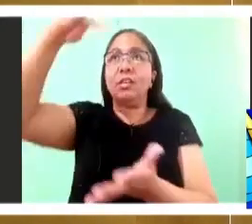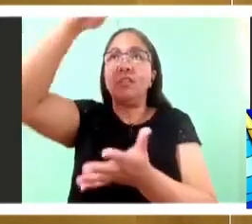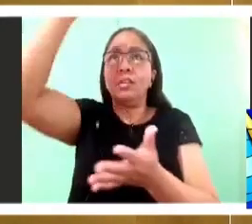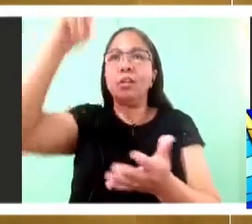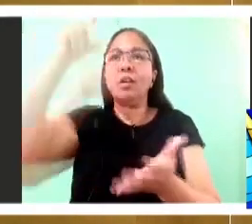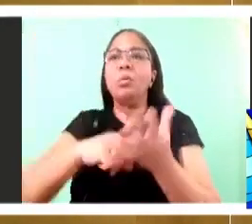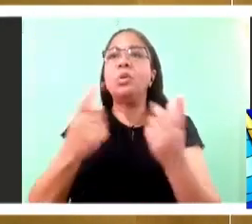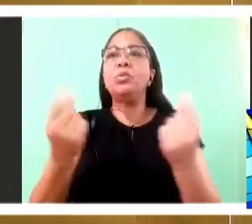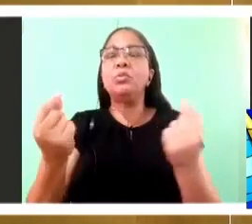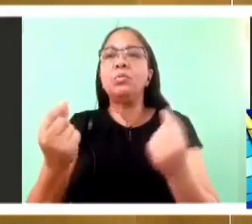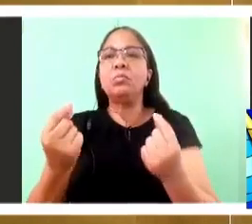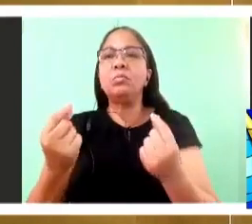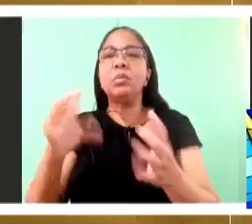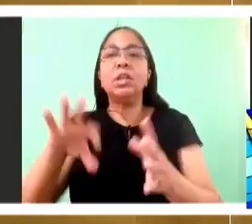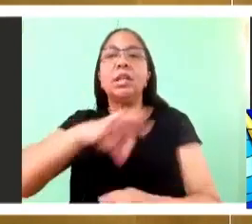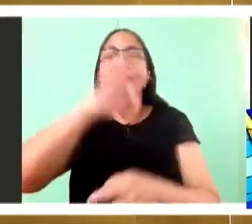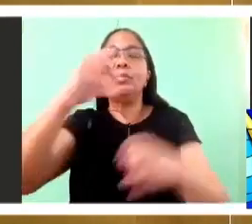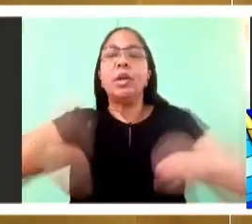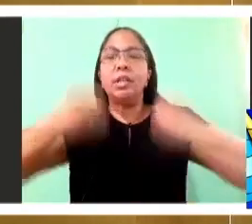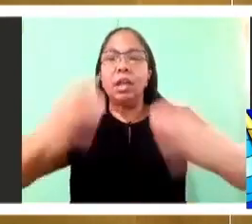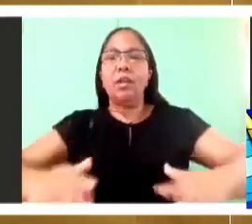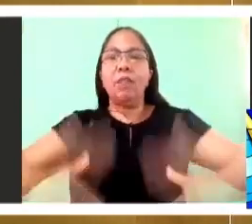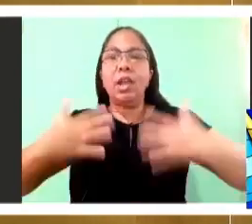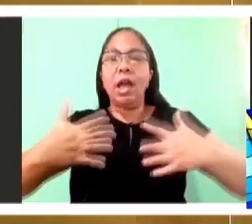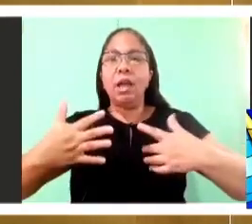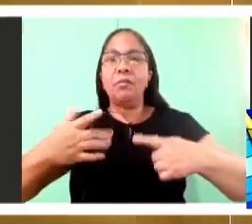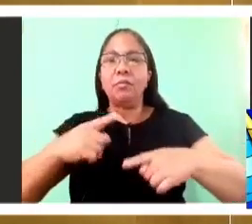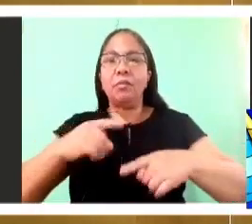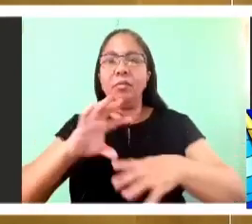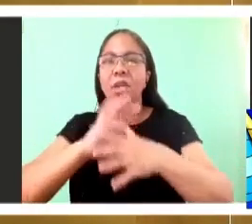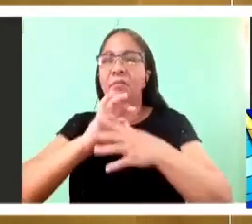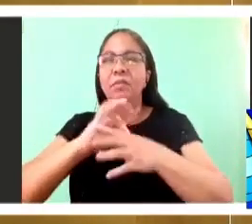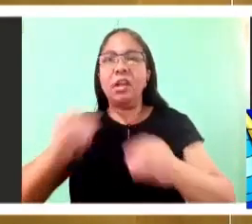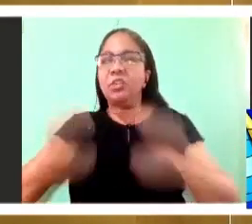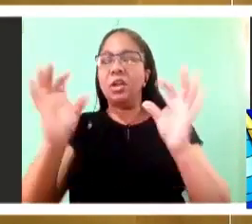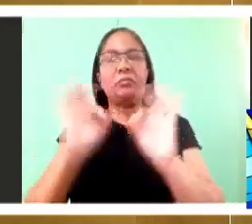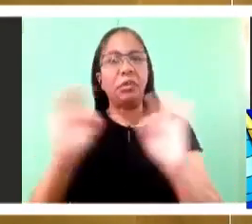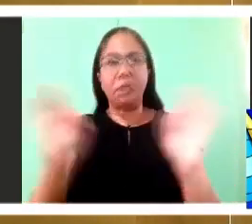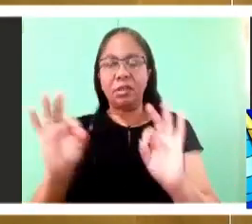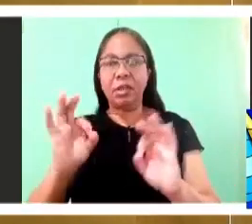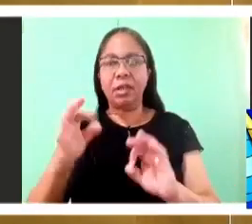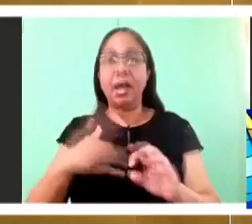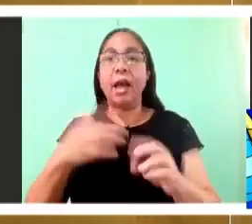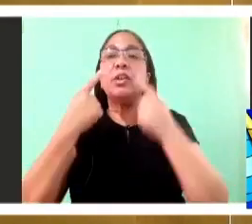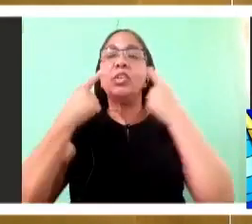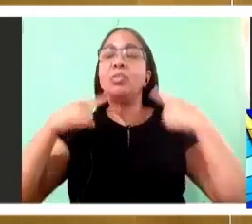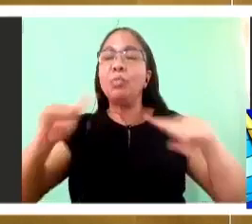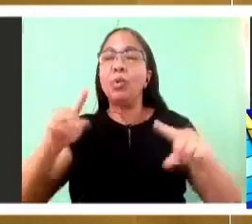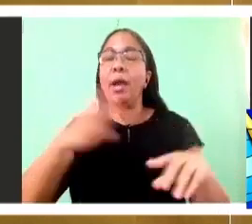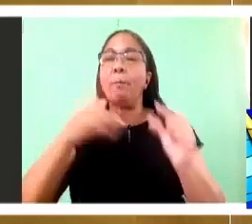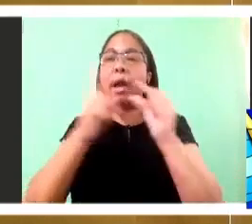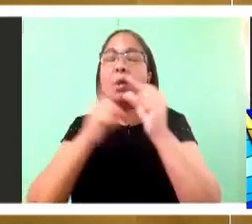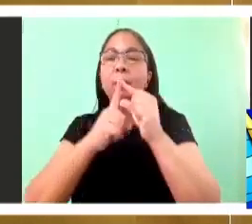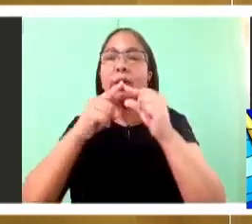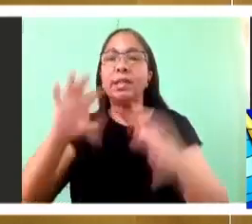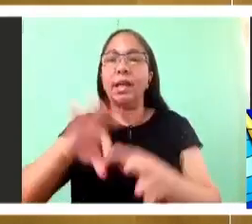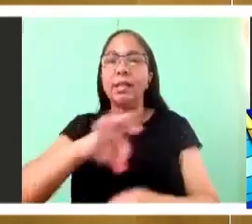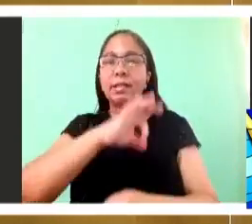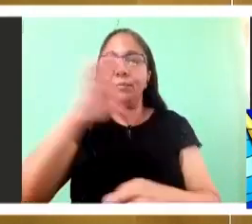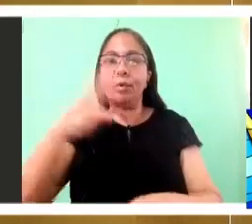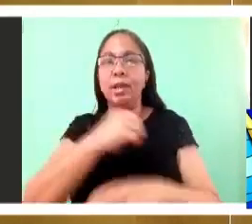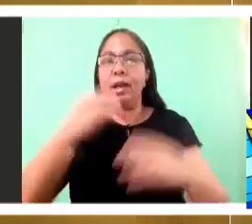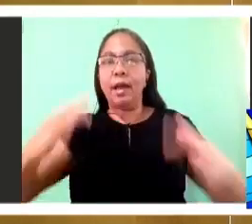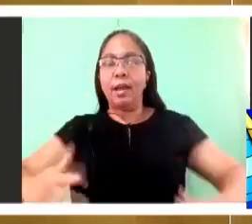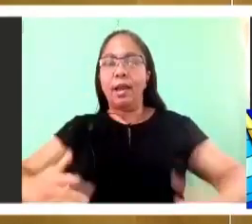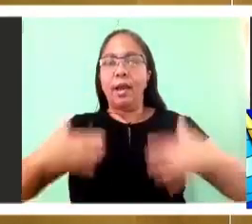and they are life. But there are some of you who do not believe. For Jesus knew from the